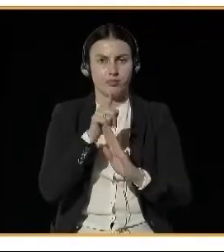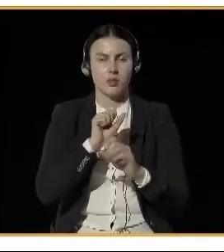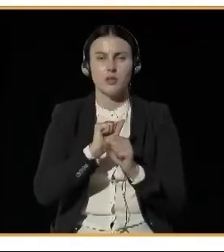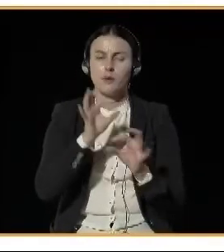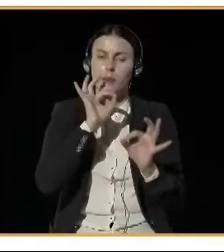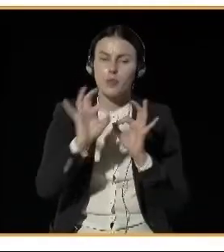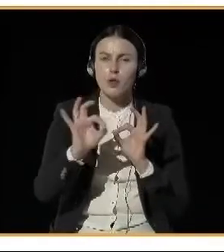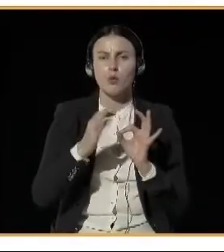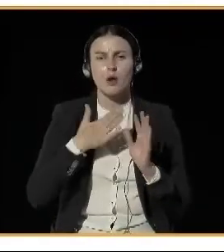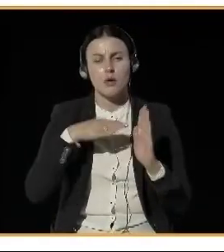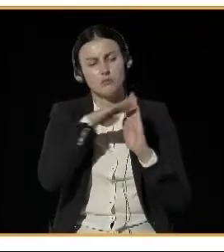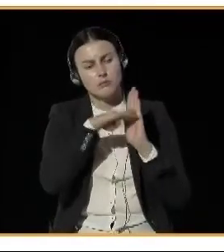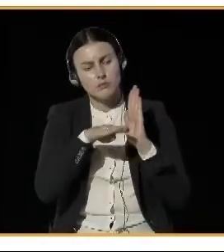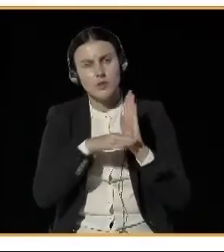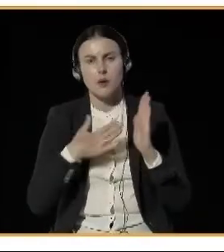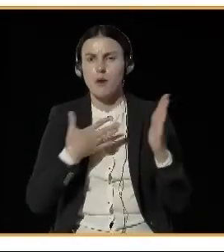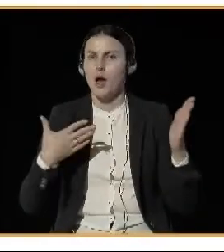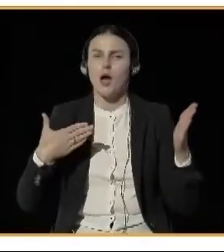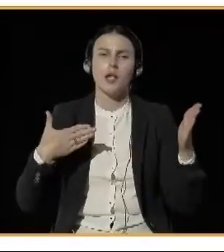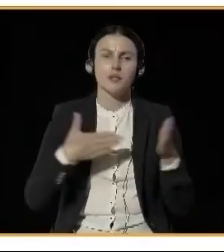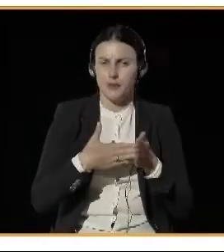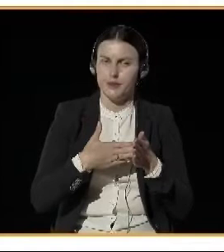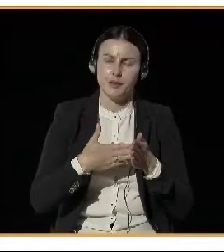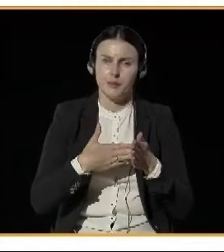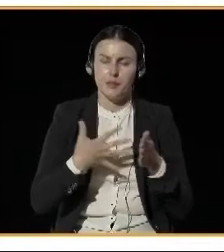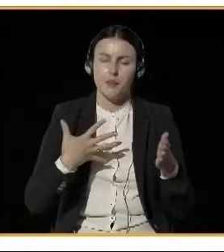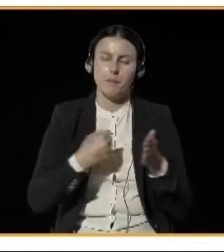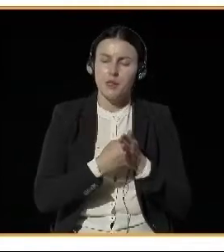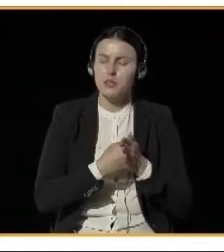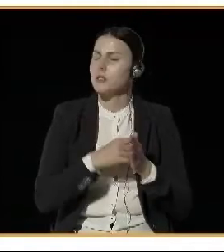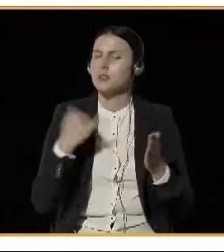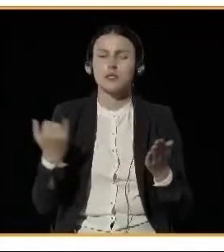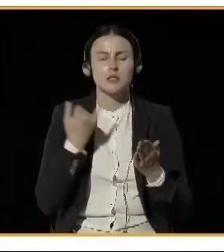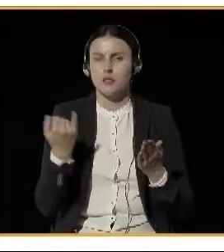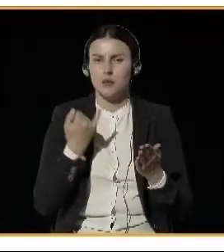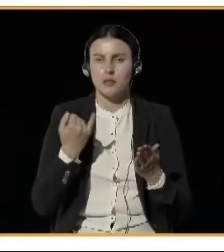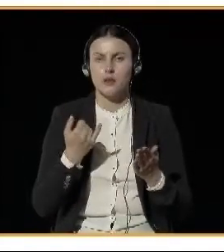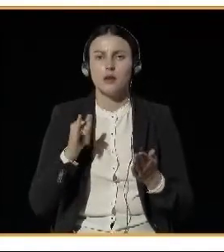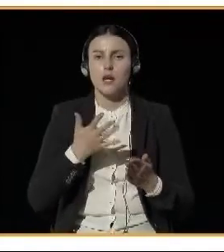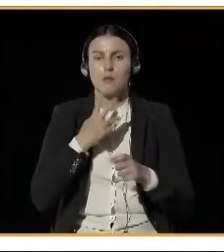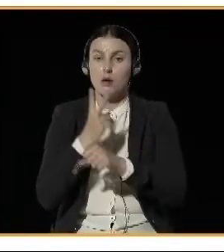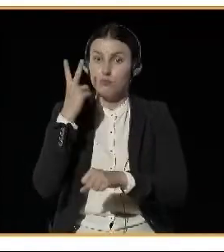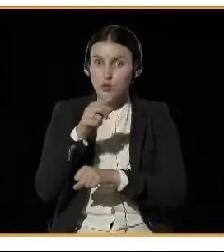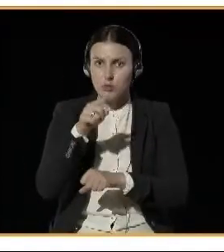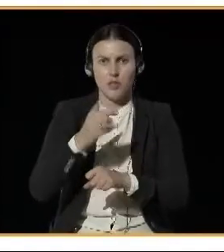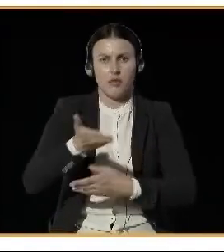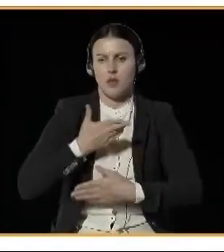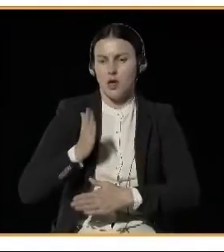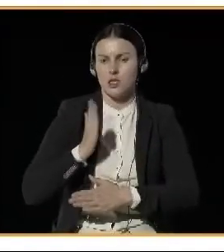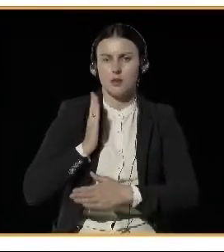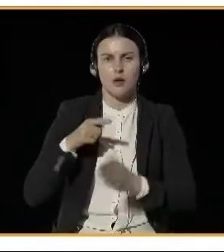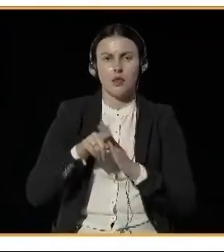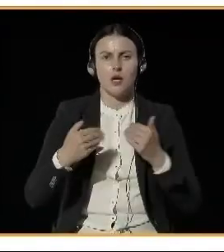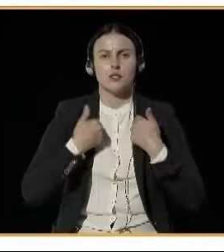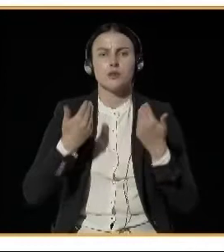pollutant. And this action plan takes two short term measures to implement when